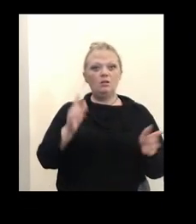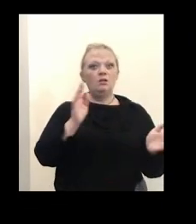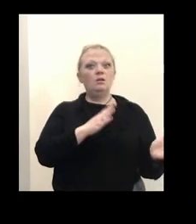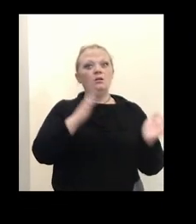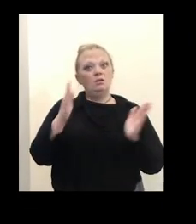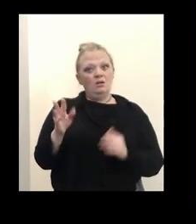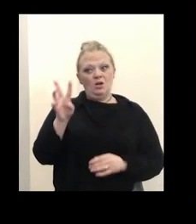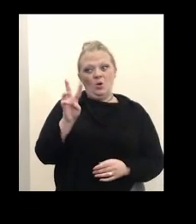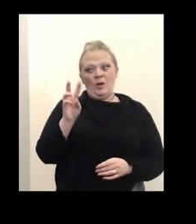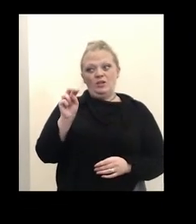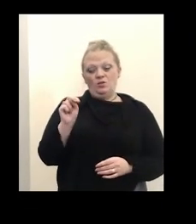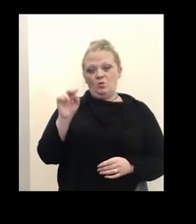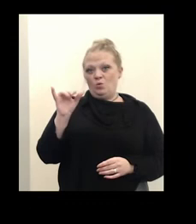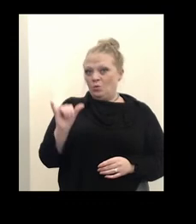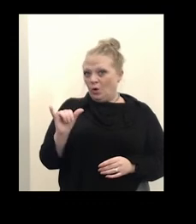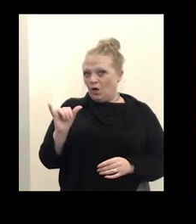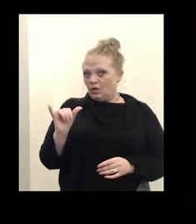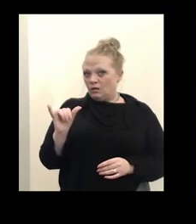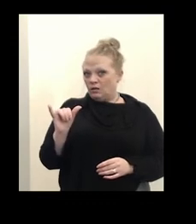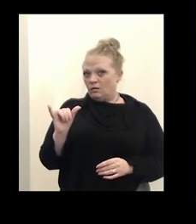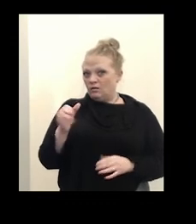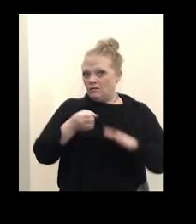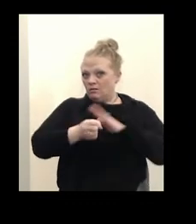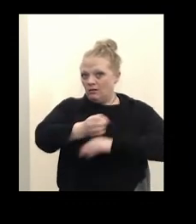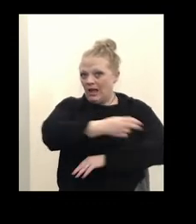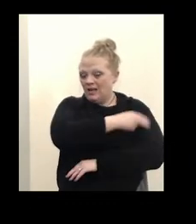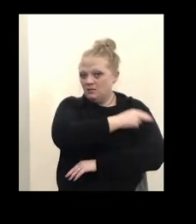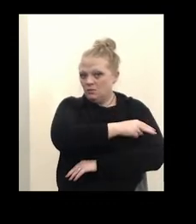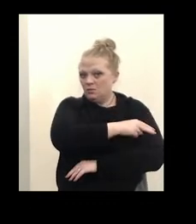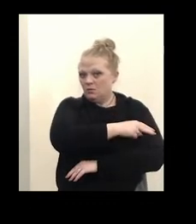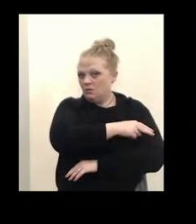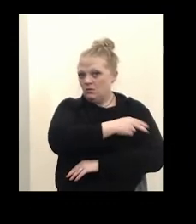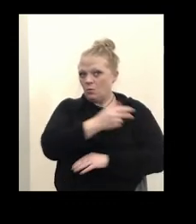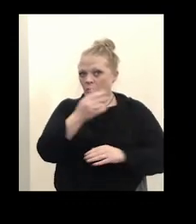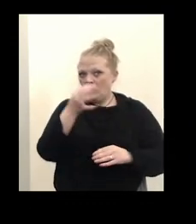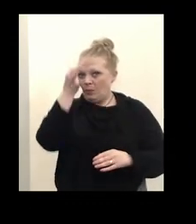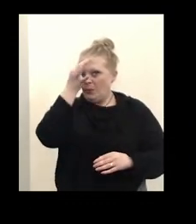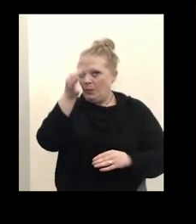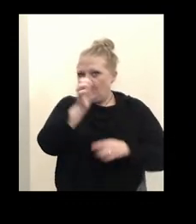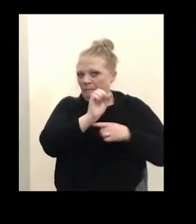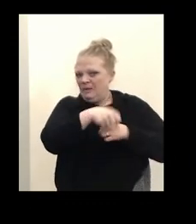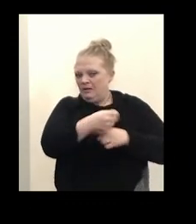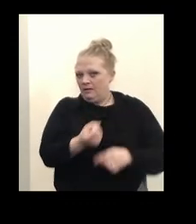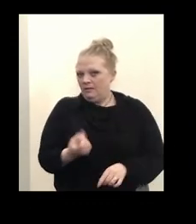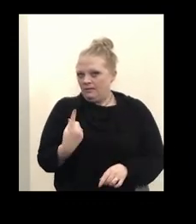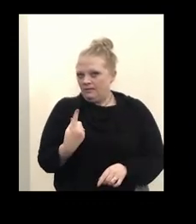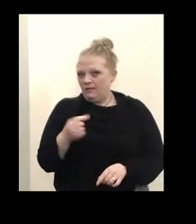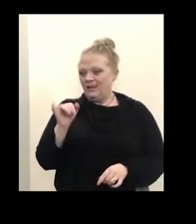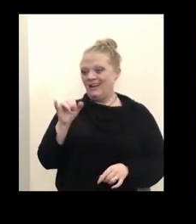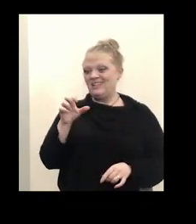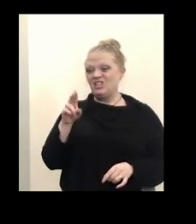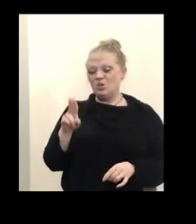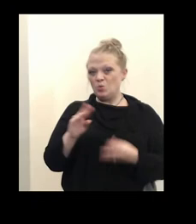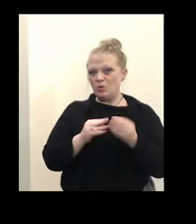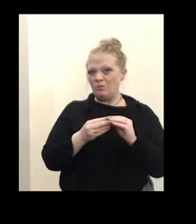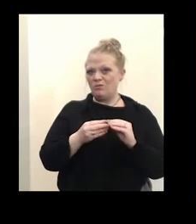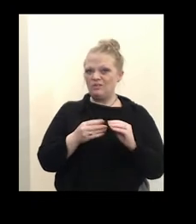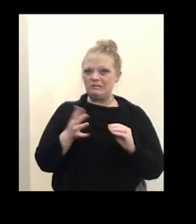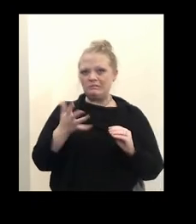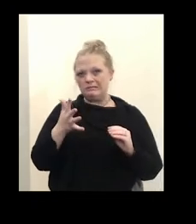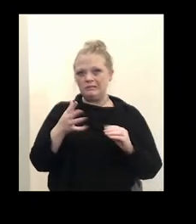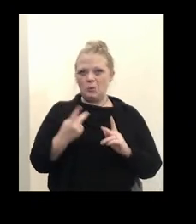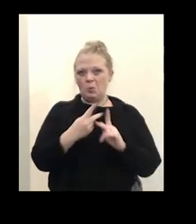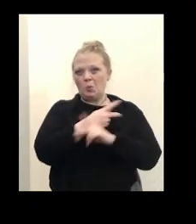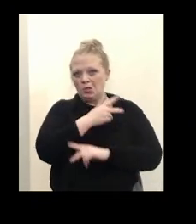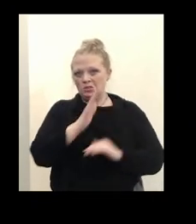hospitalization, it almost surpassed last year. And our ICU numbers were actually slightly worse than we were in the middle of last